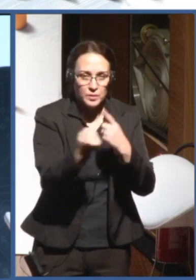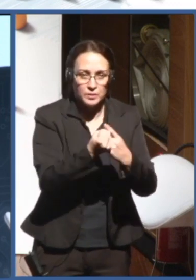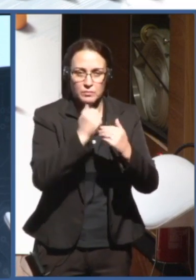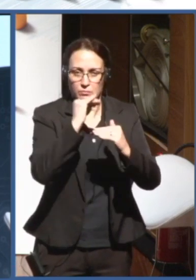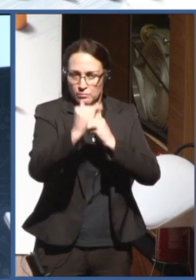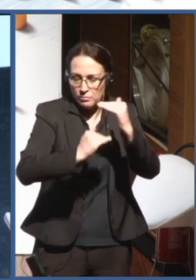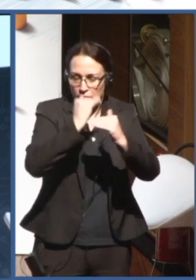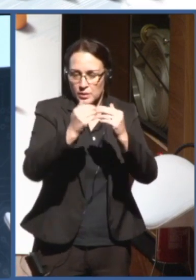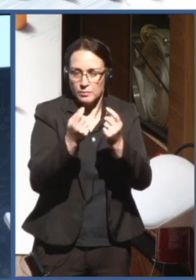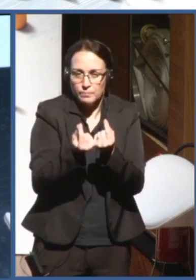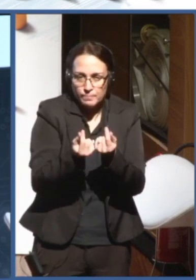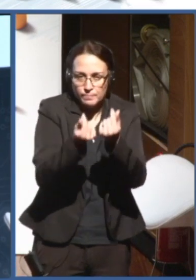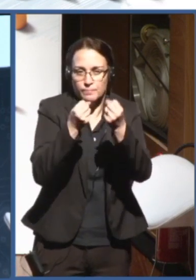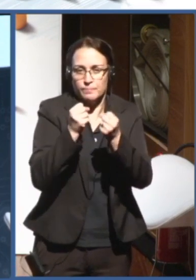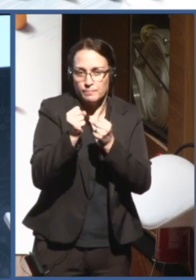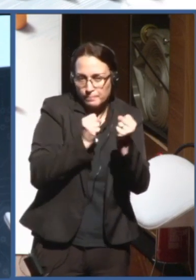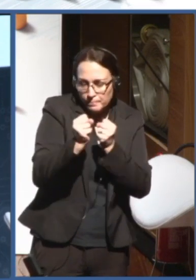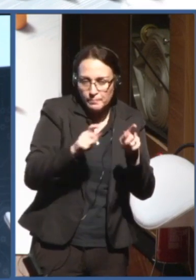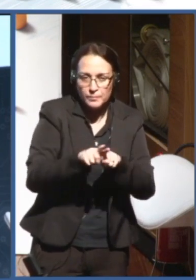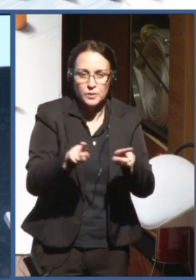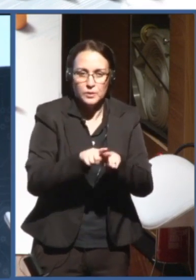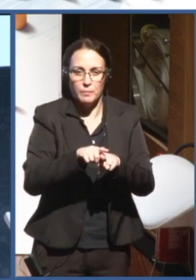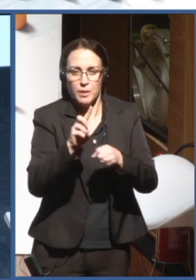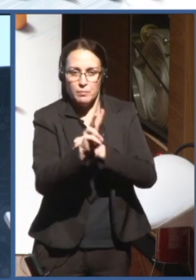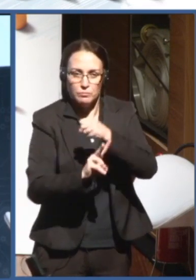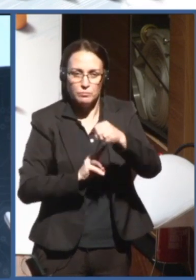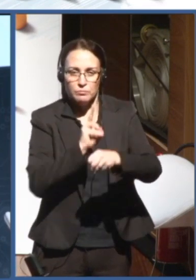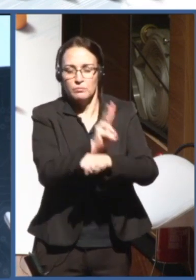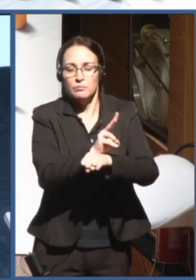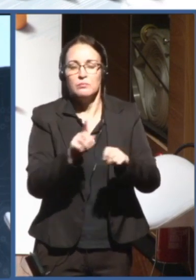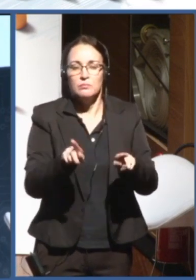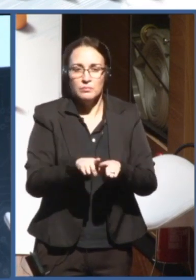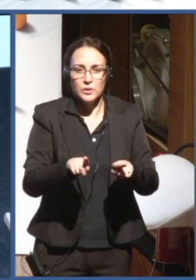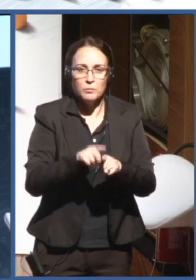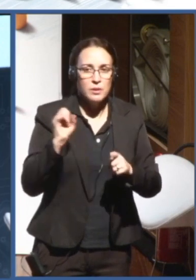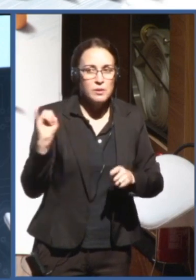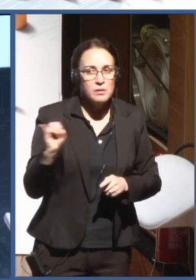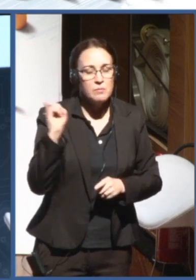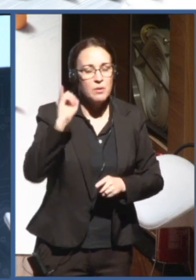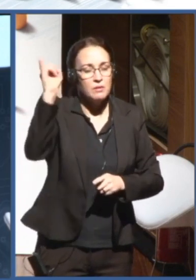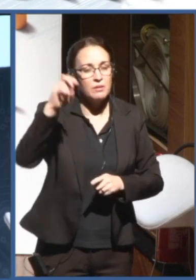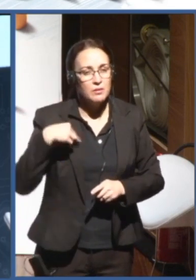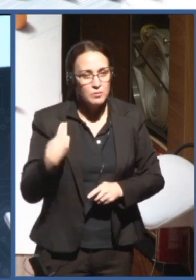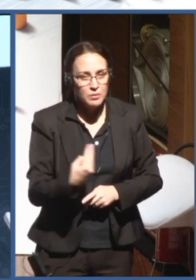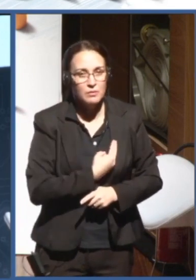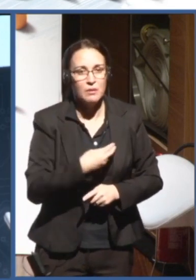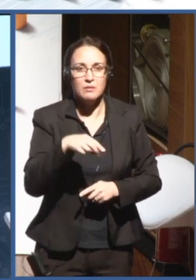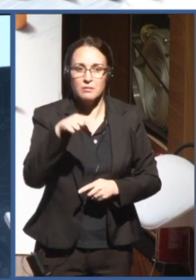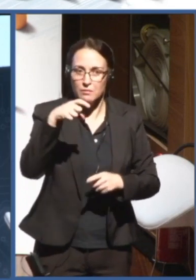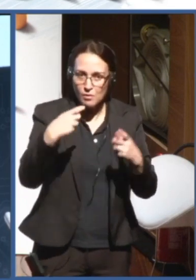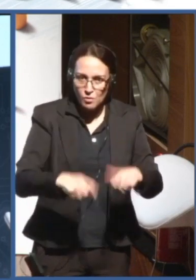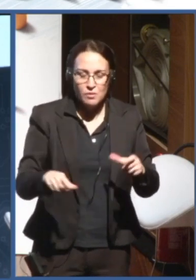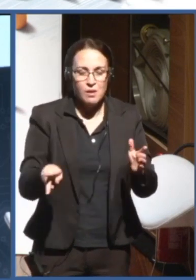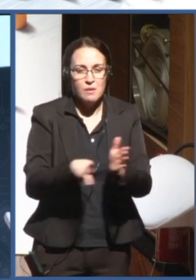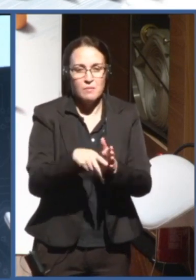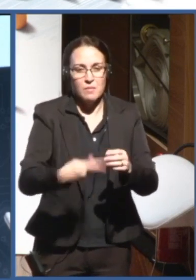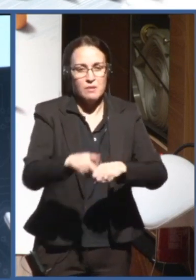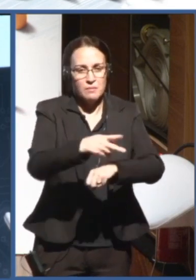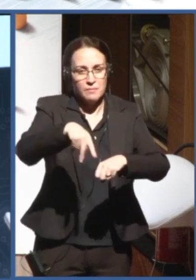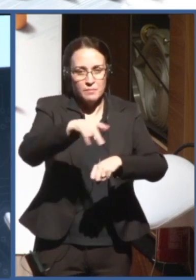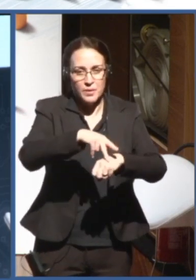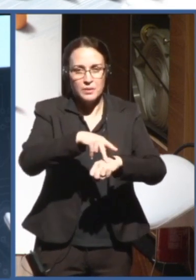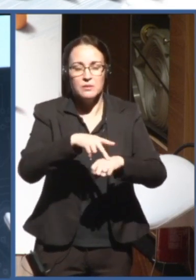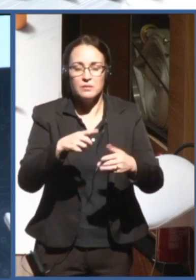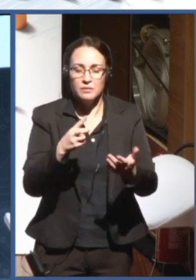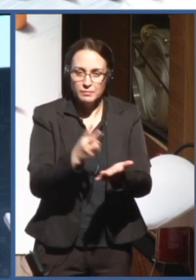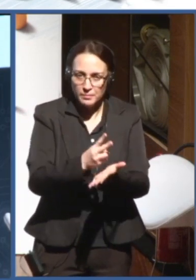sustainability, which is a topic that is very important for our region. So, in this topic, it is important to in the